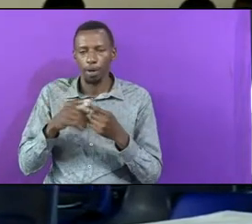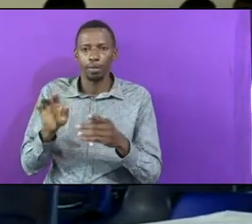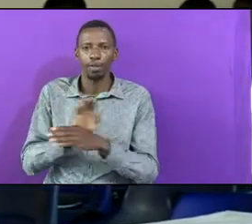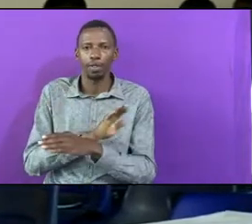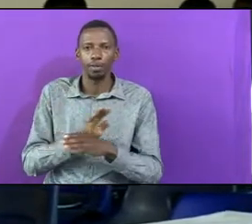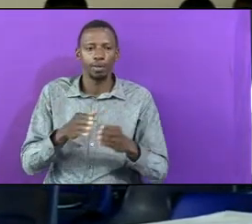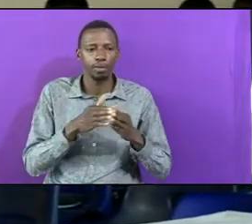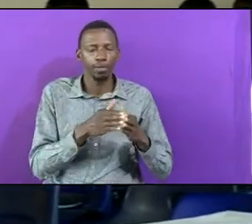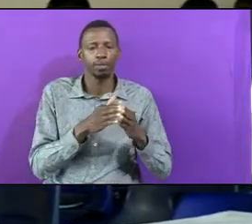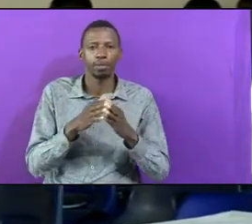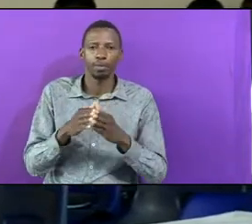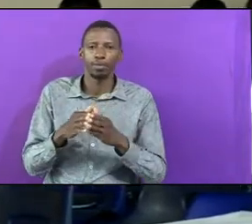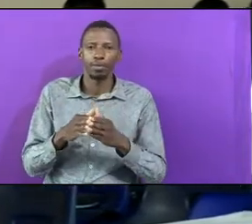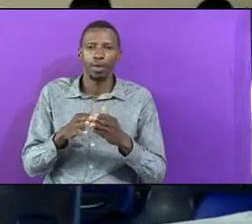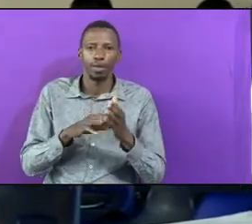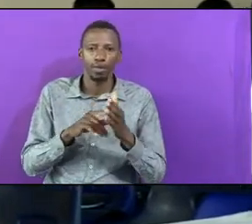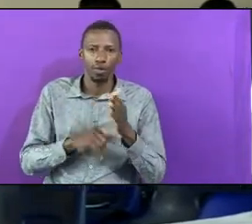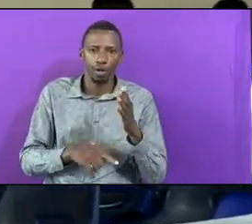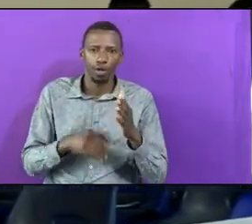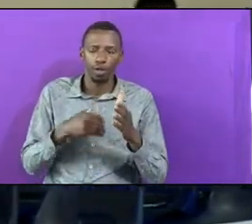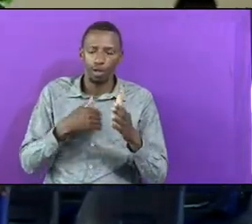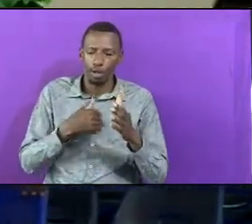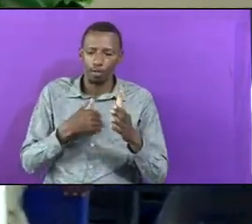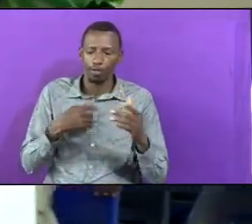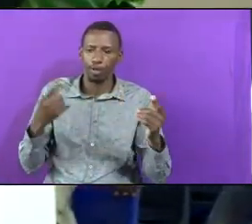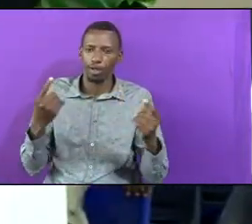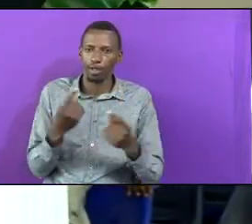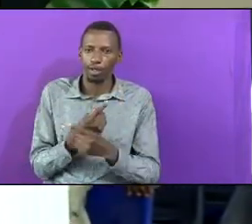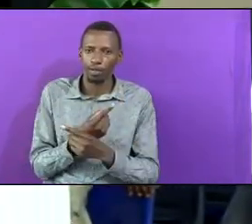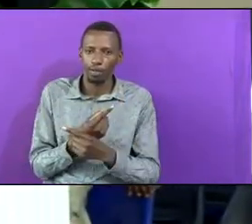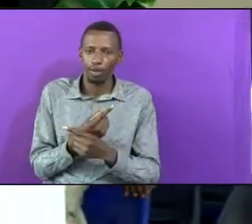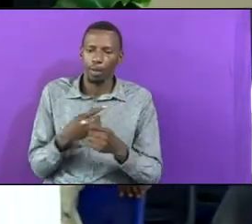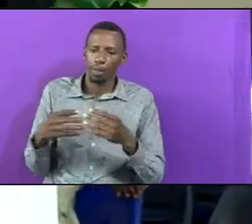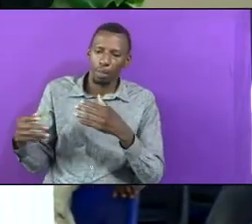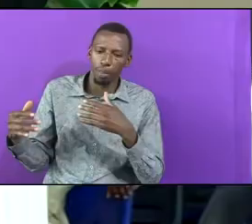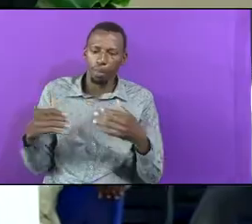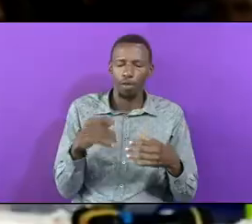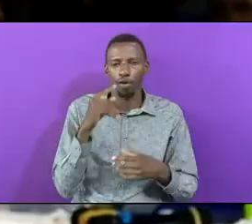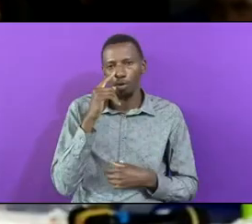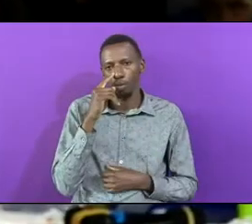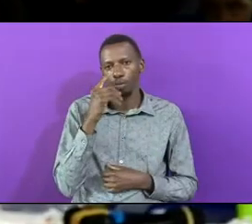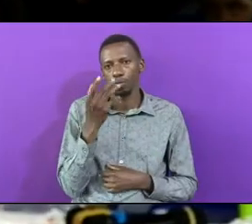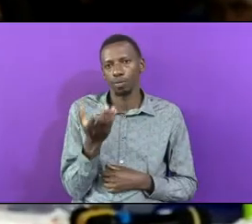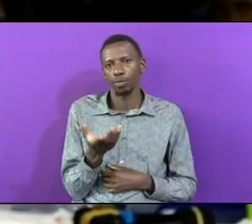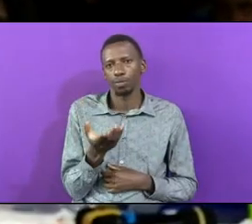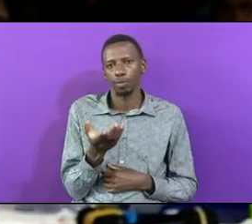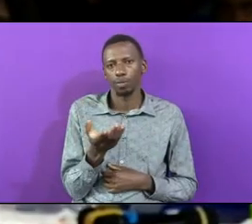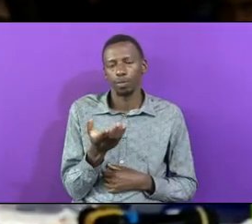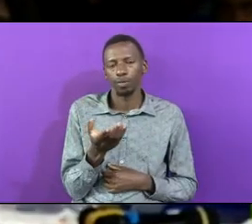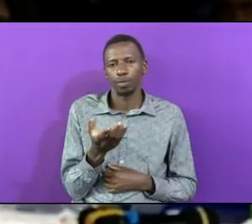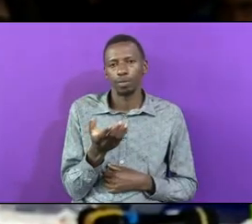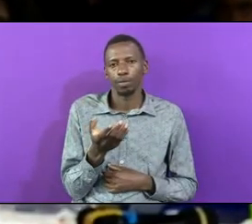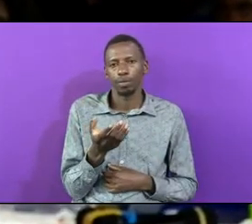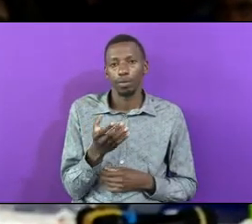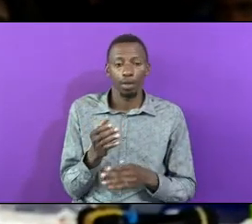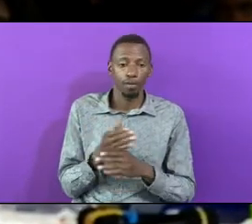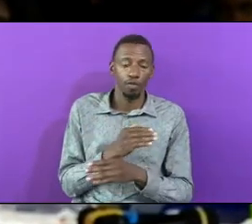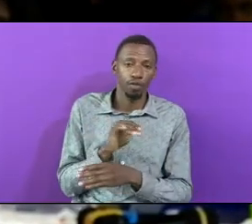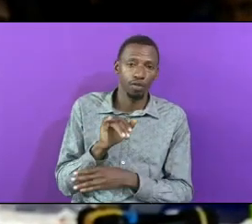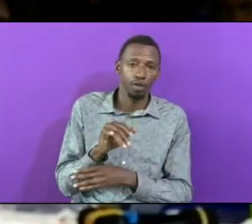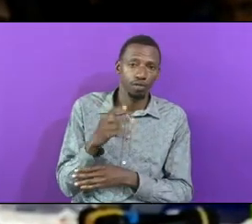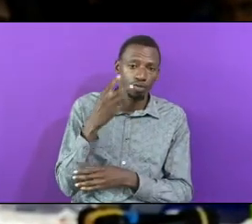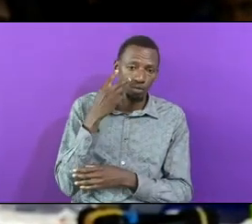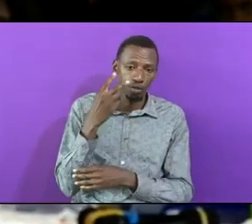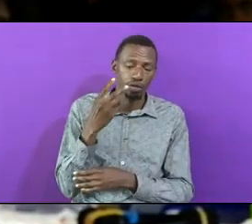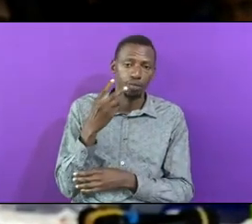Is Chaos In This Home Children Are Fighting Each Other God Touched Him Because After That You See Women